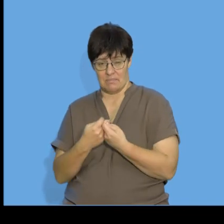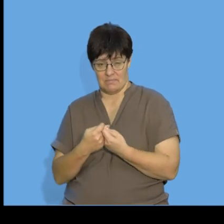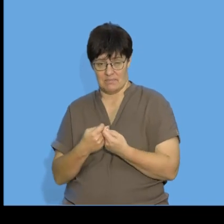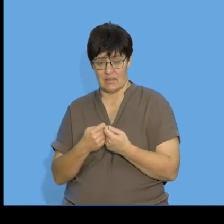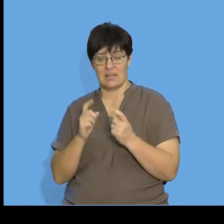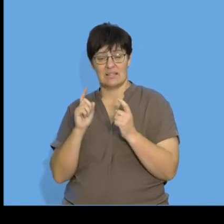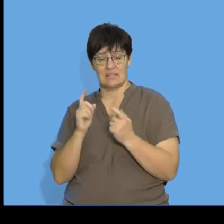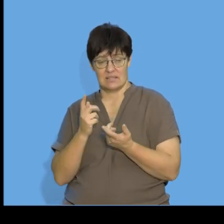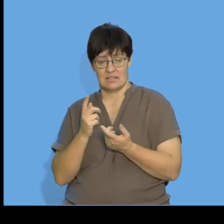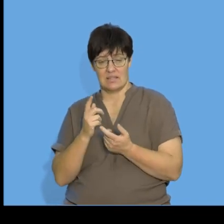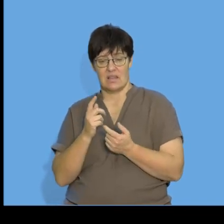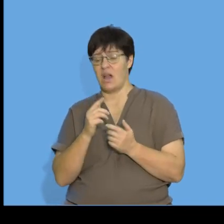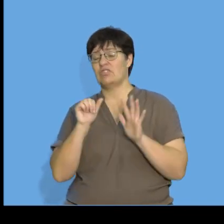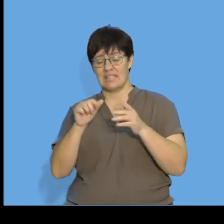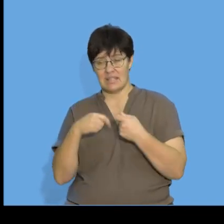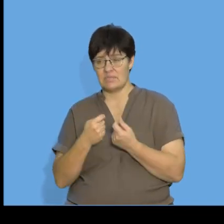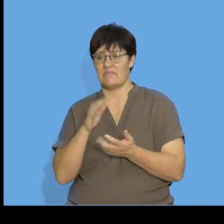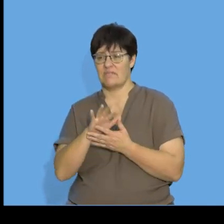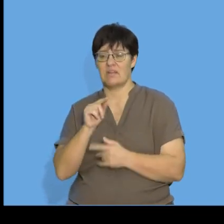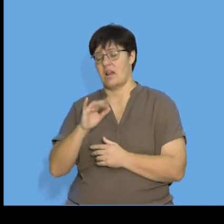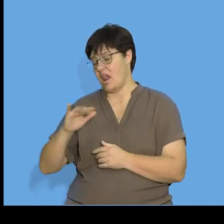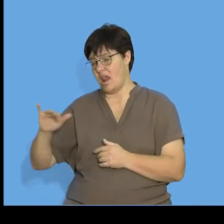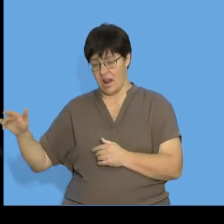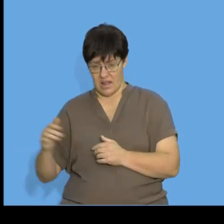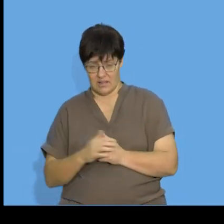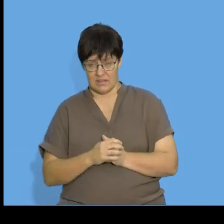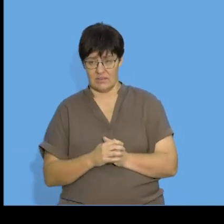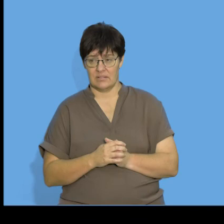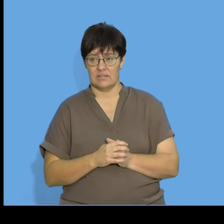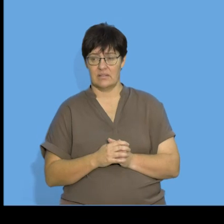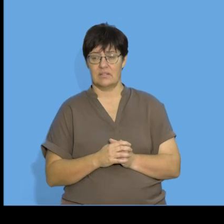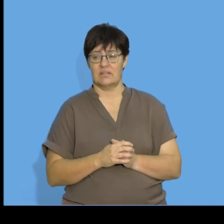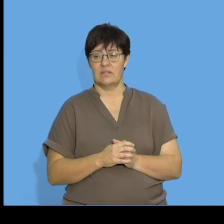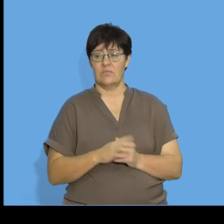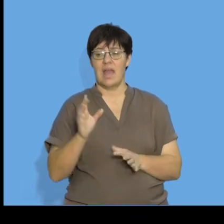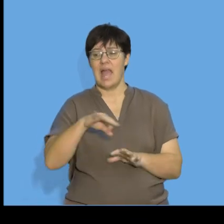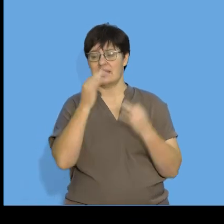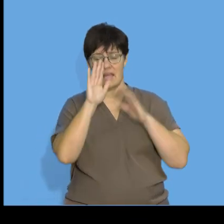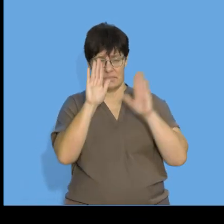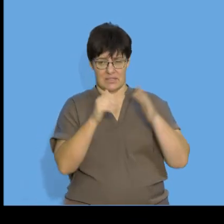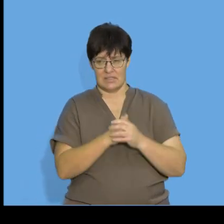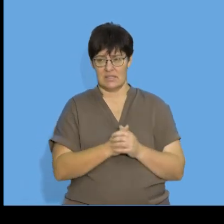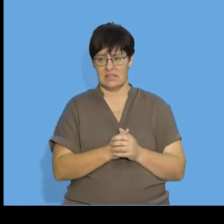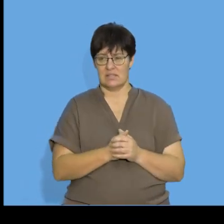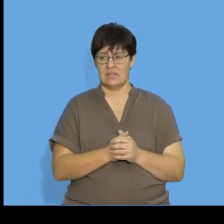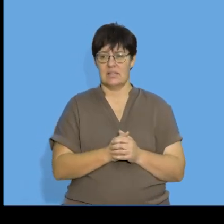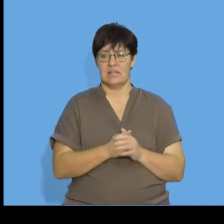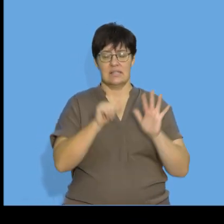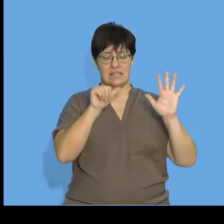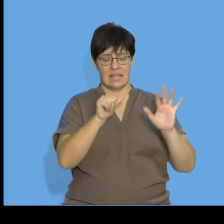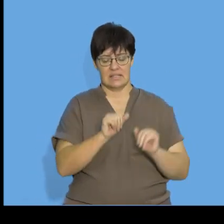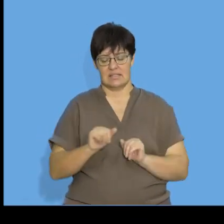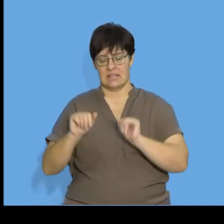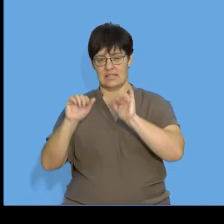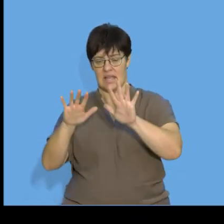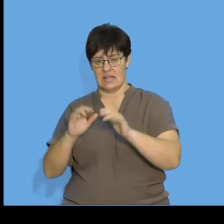15 games for six teams and it's going to go on and on and on so let's analyze the pattern so it's going to